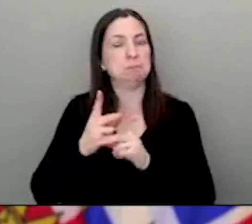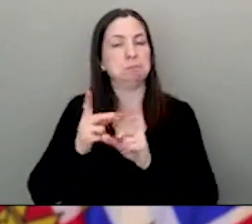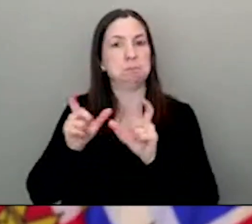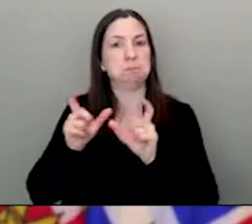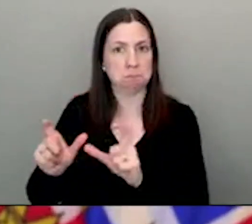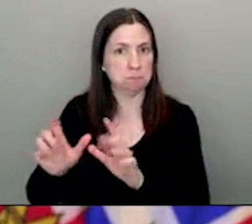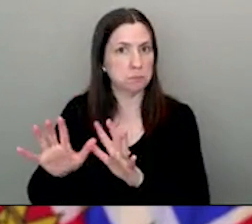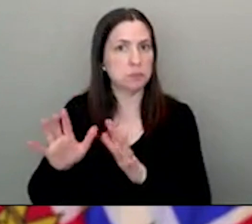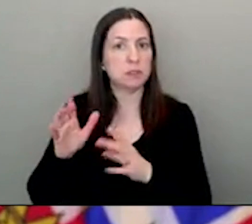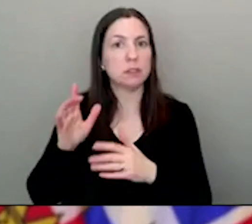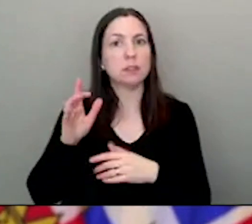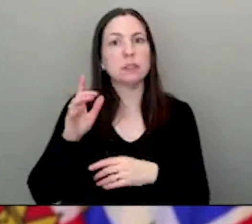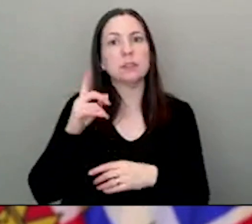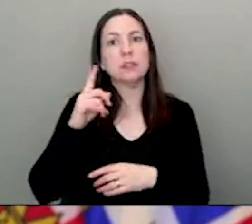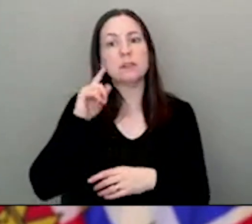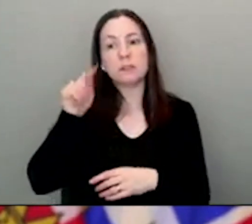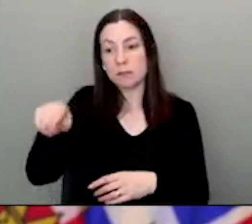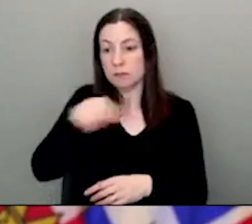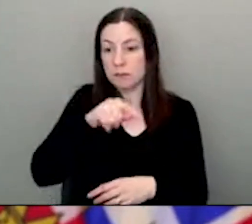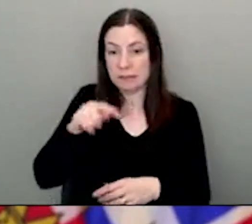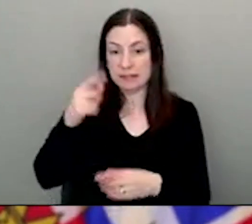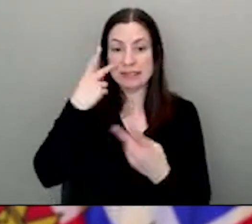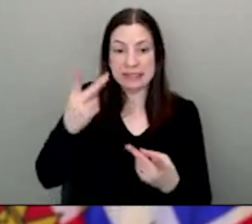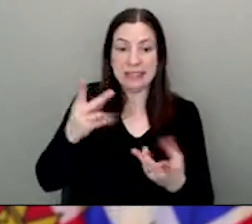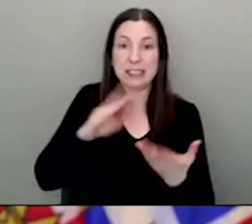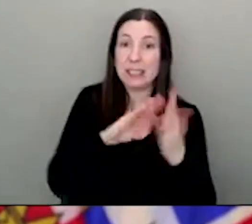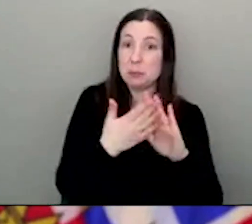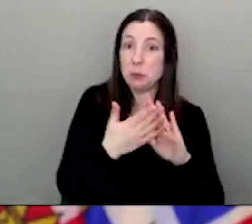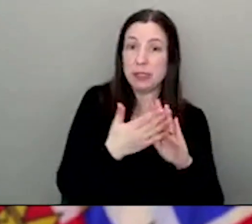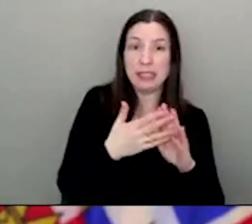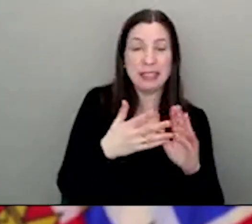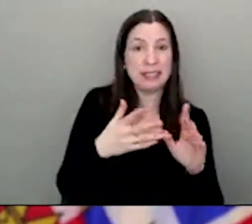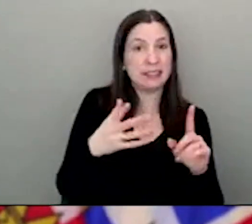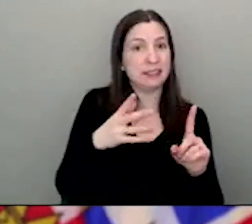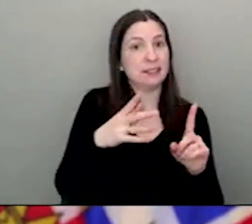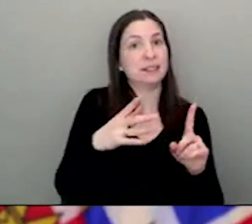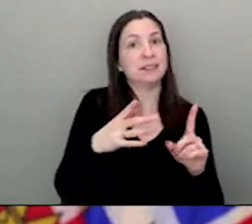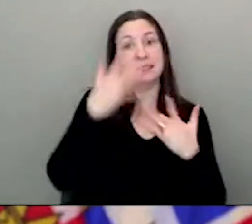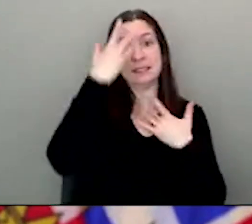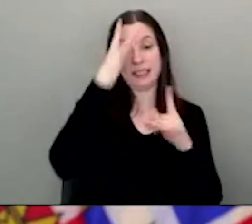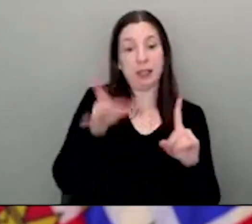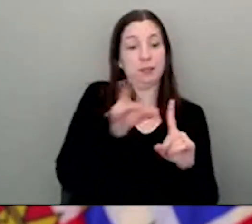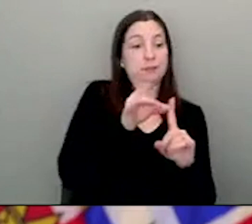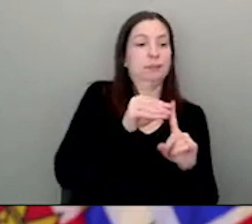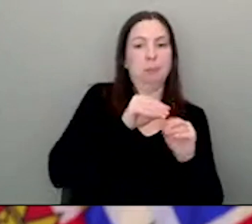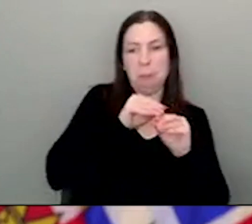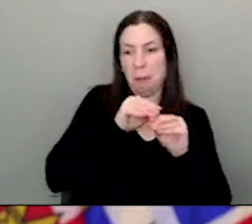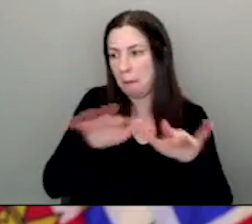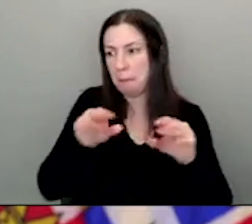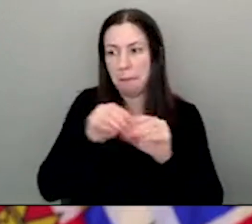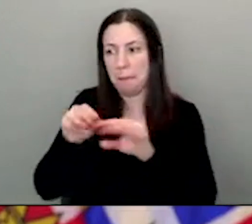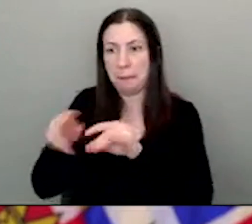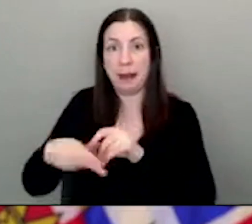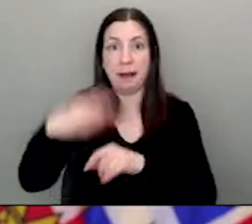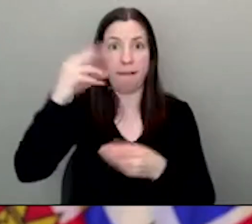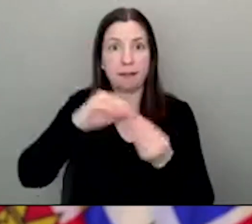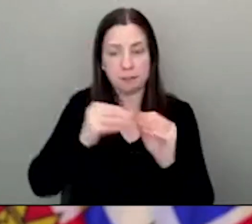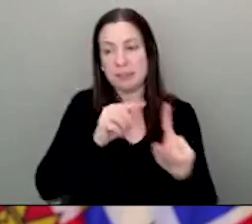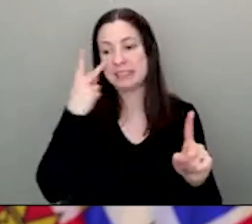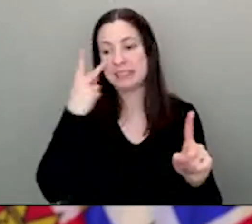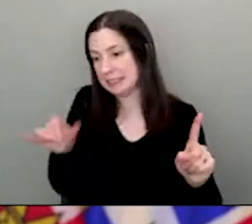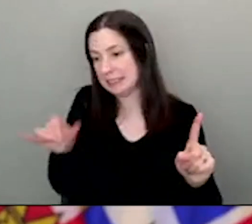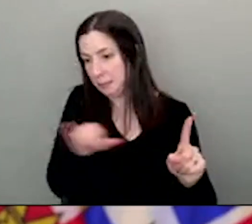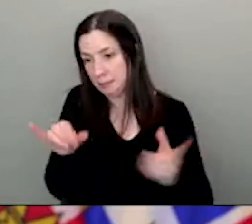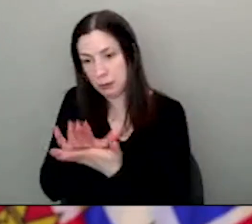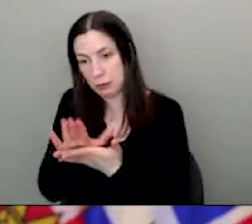the high level of transmission in the communities that again, as you mentioned, is reflected in the schools. Part of that, of course, is doing